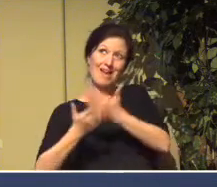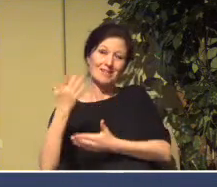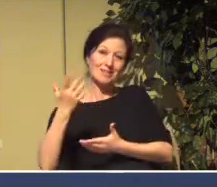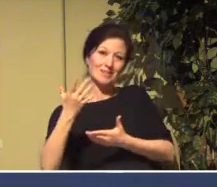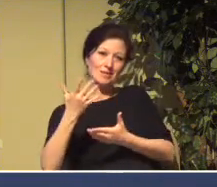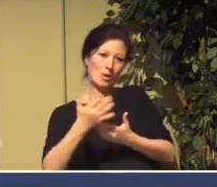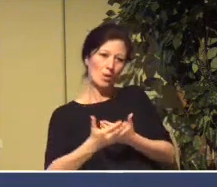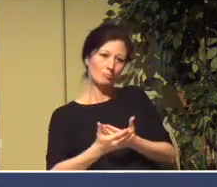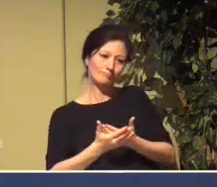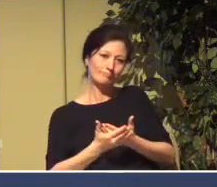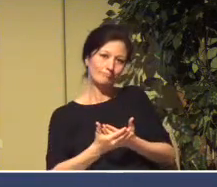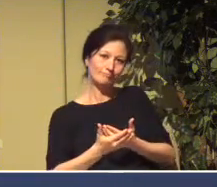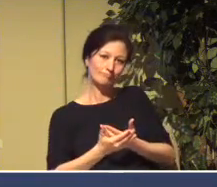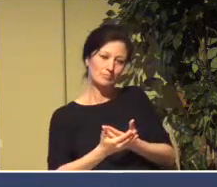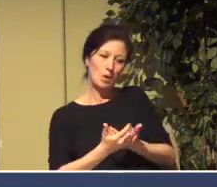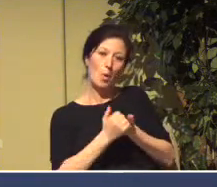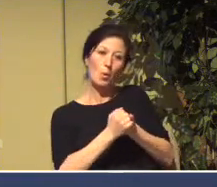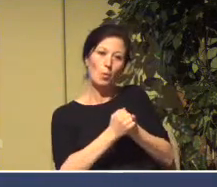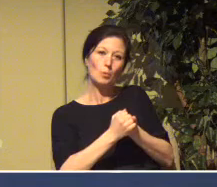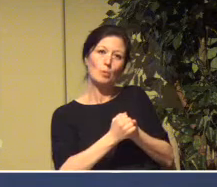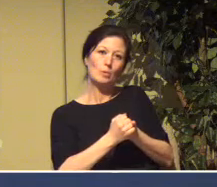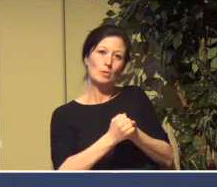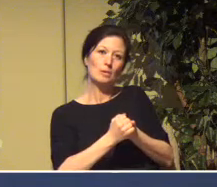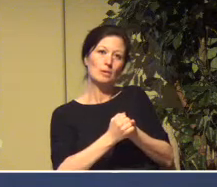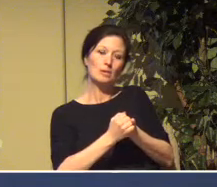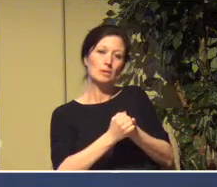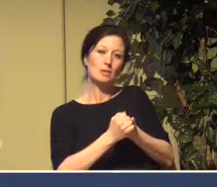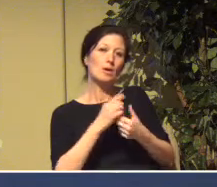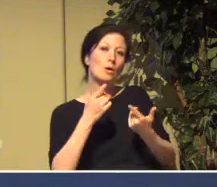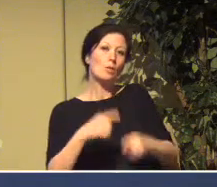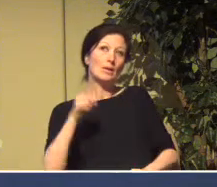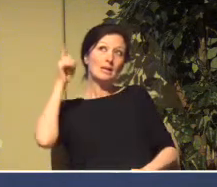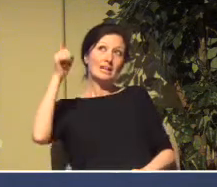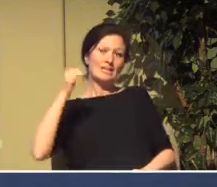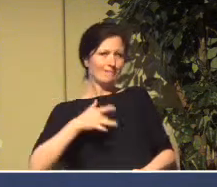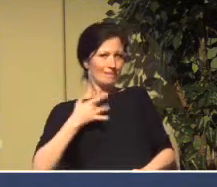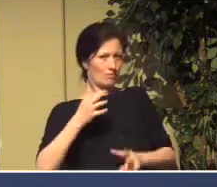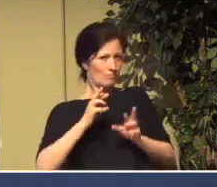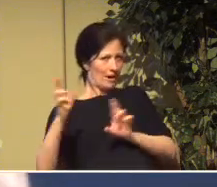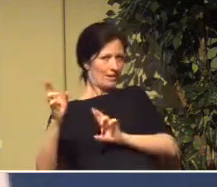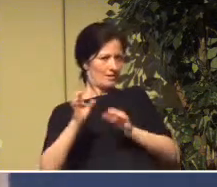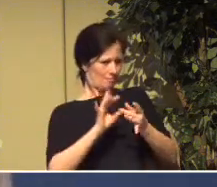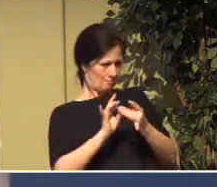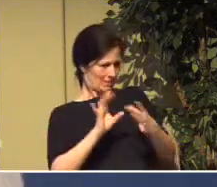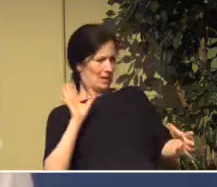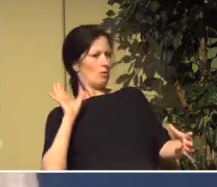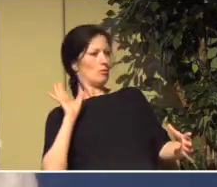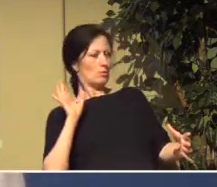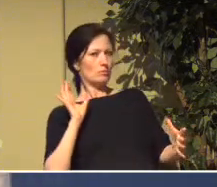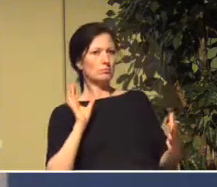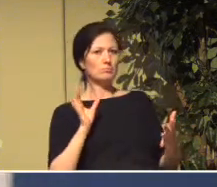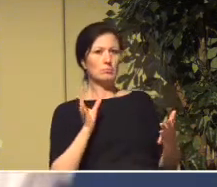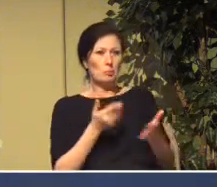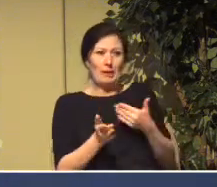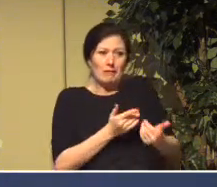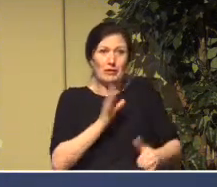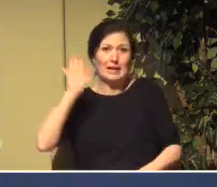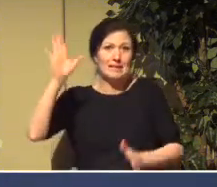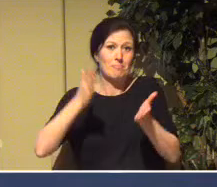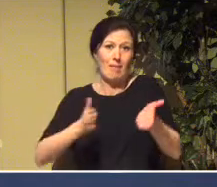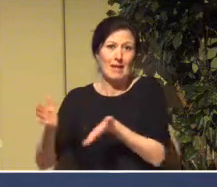And He will release us when He's ready to release us, and when He's let it do what it needs to do, whatever that is,